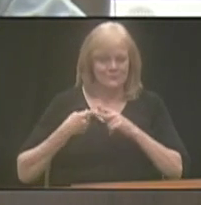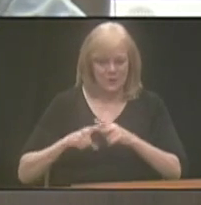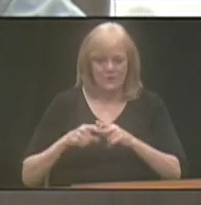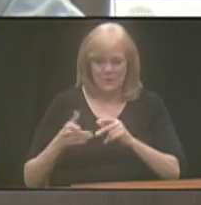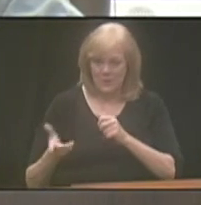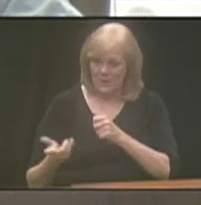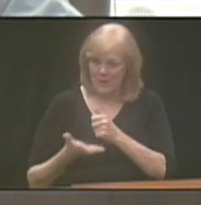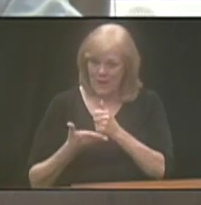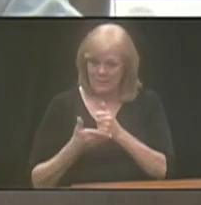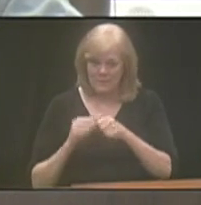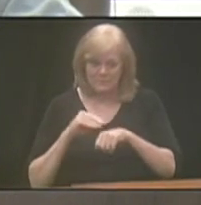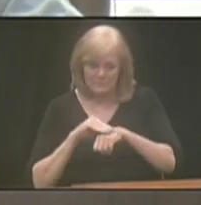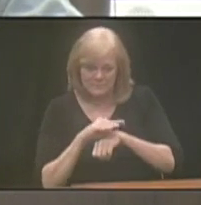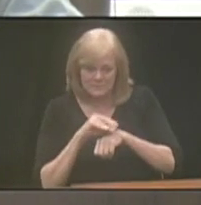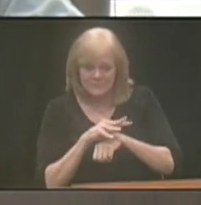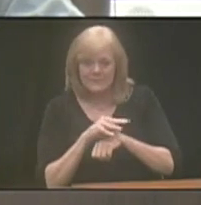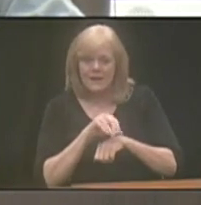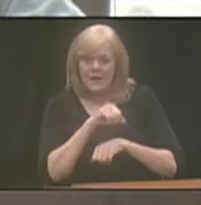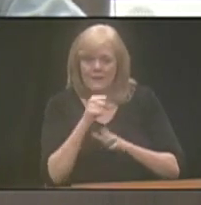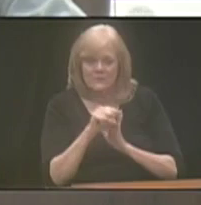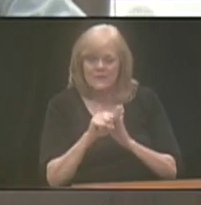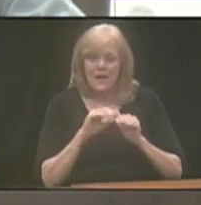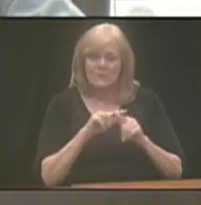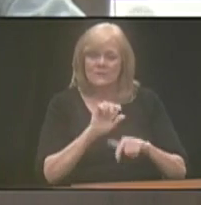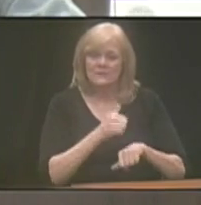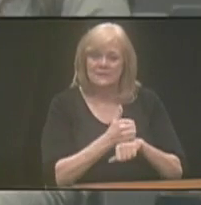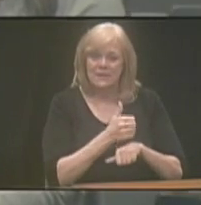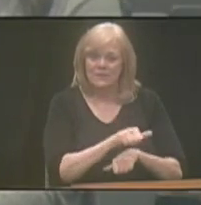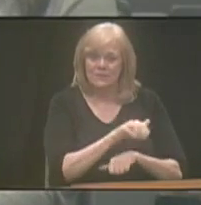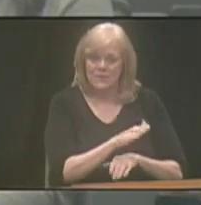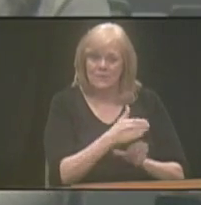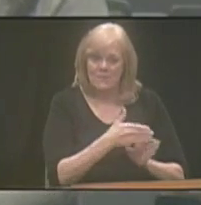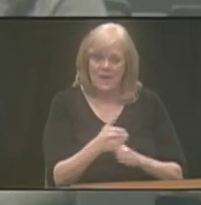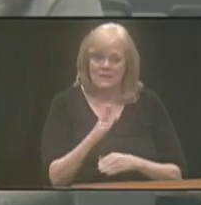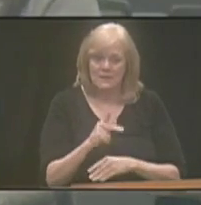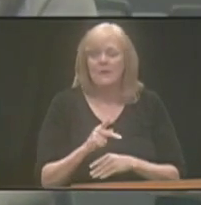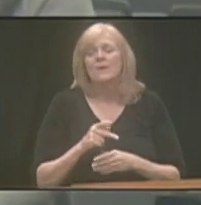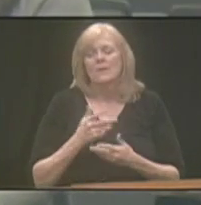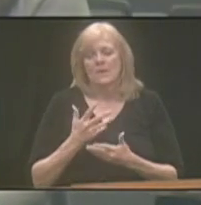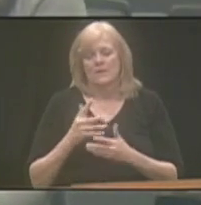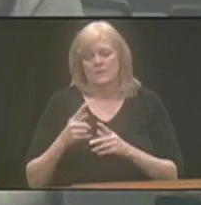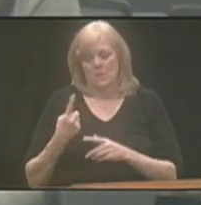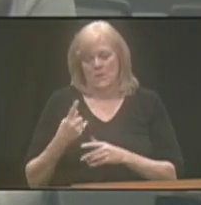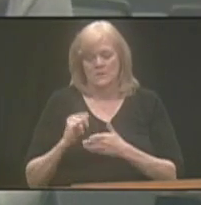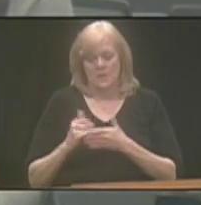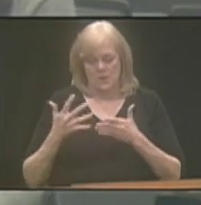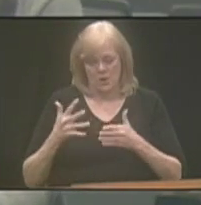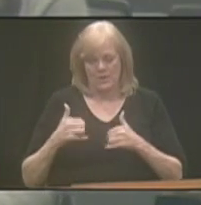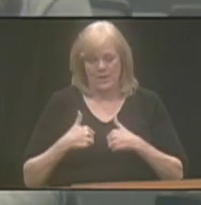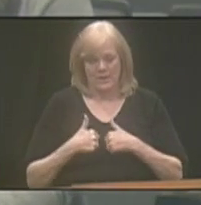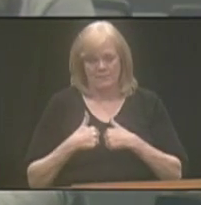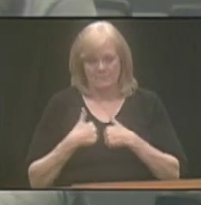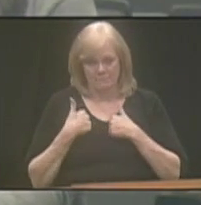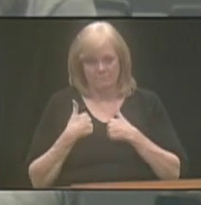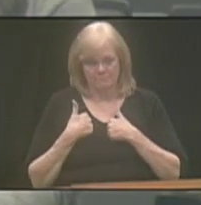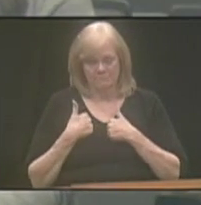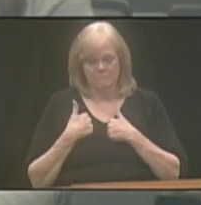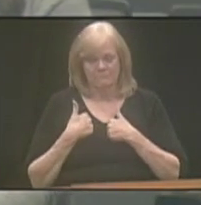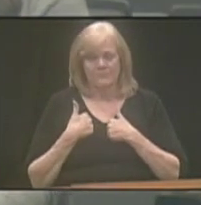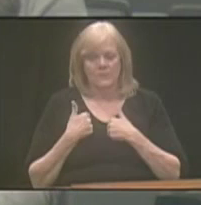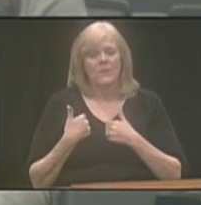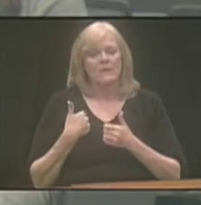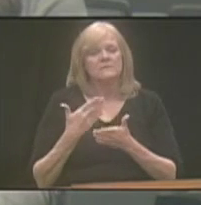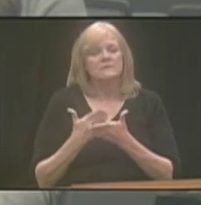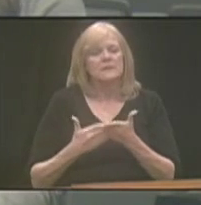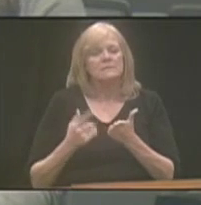coach and guide other states on how to set their plans up? So, well, as far as the ones that are already live, we do have